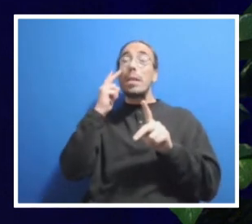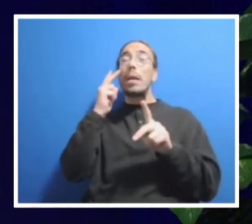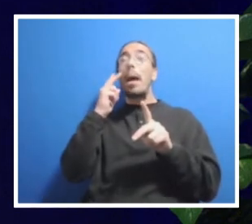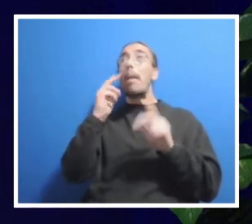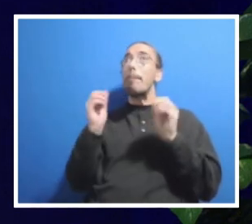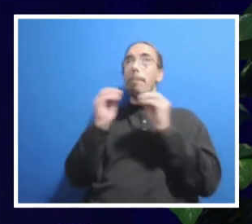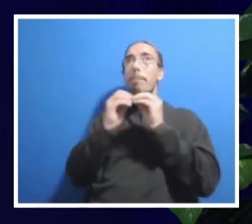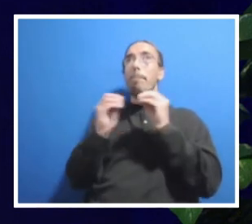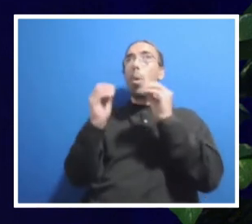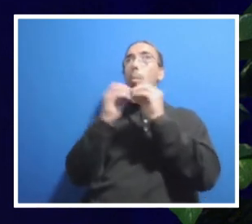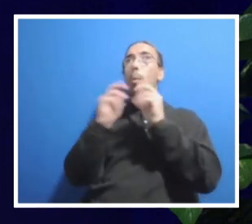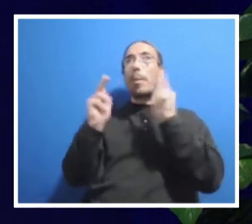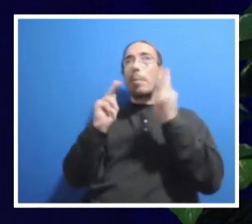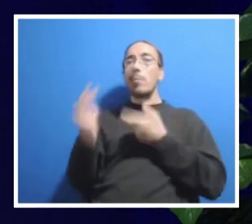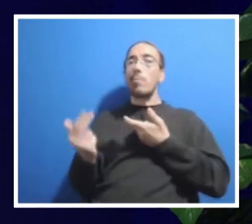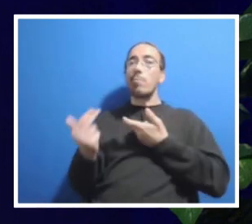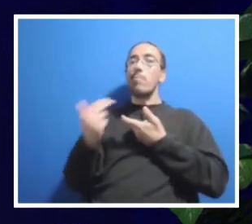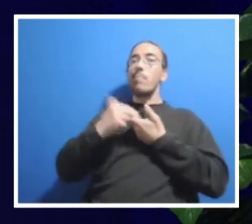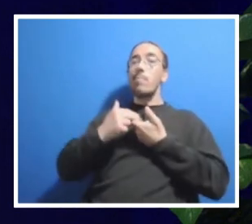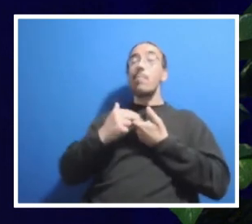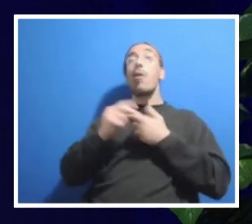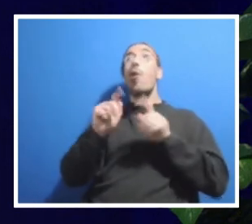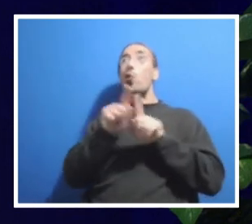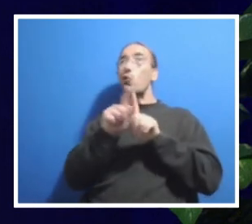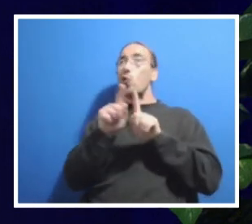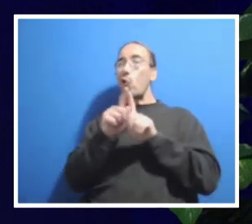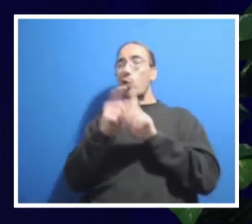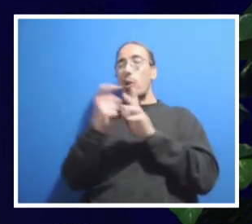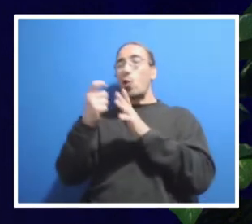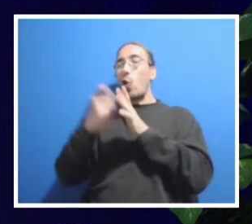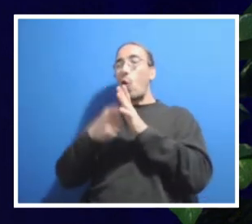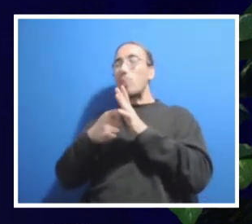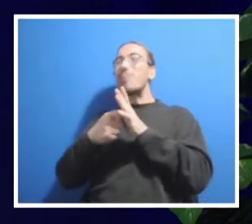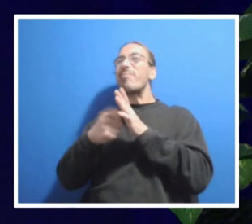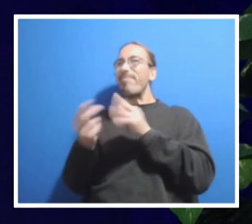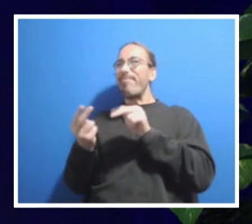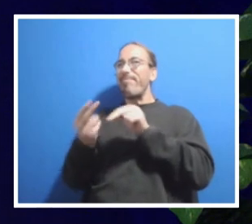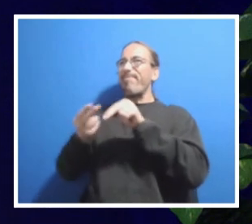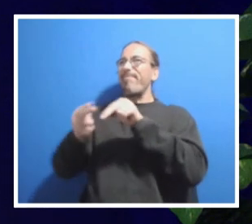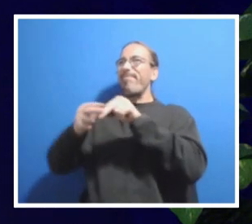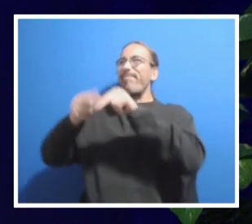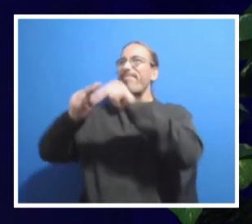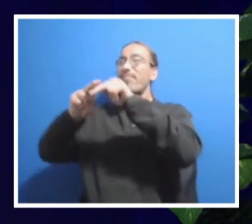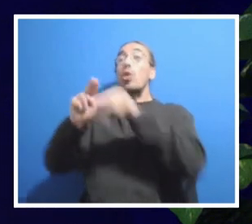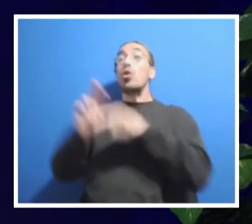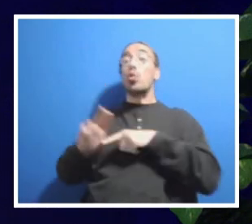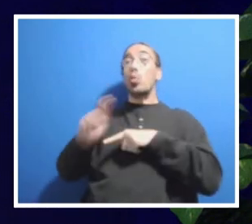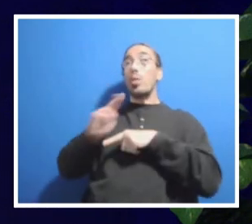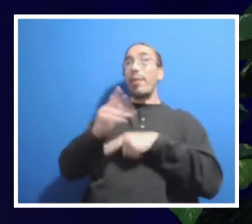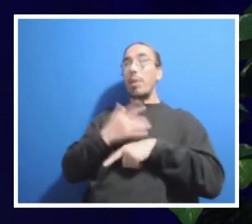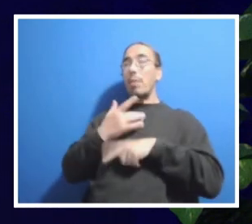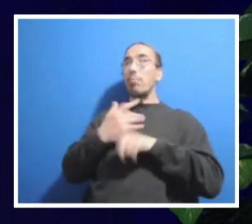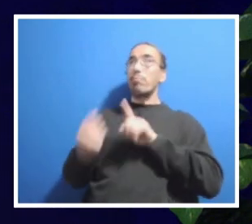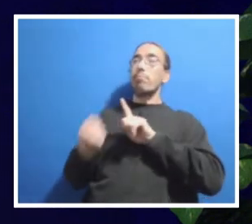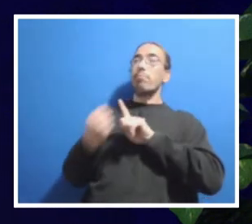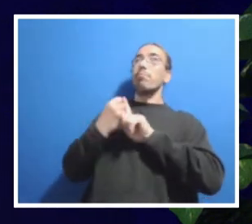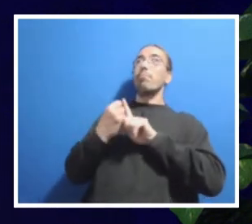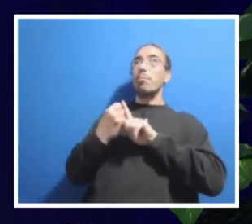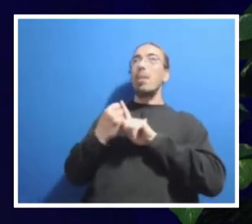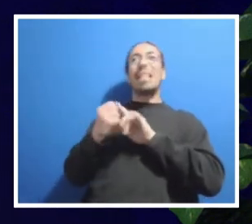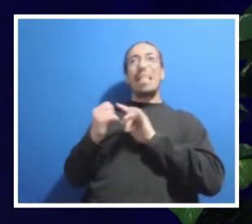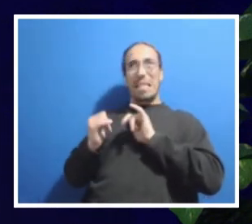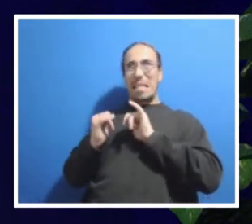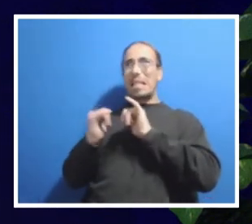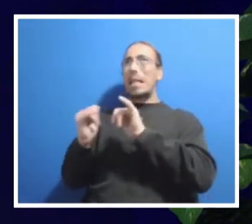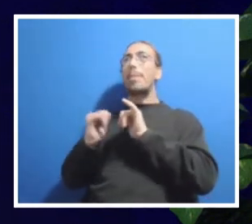There's been significant inflation. I know you've all felt it personally. The university has felt it significantly as well. Our